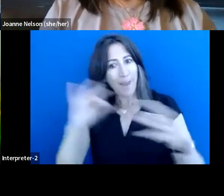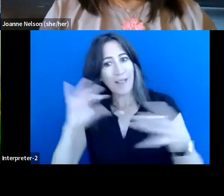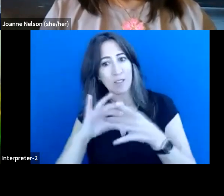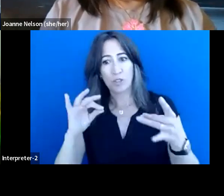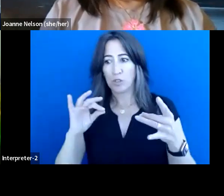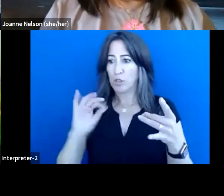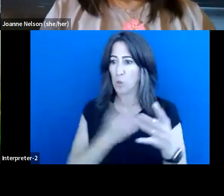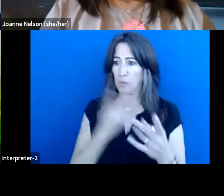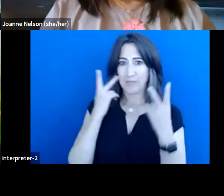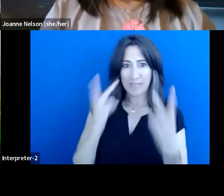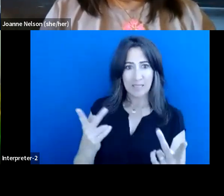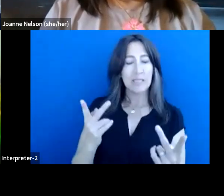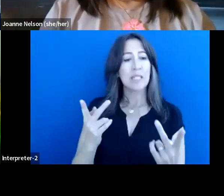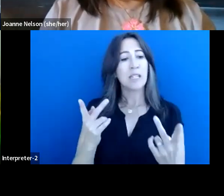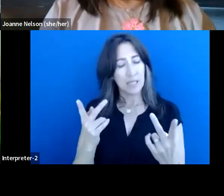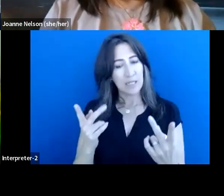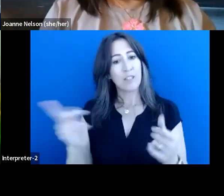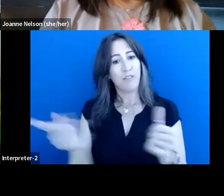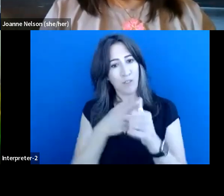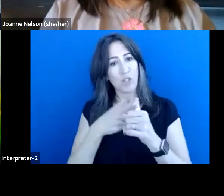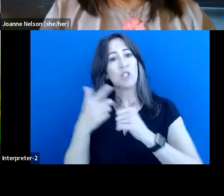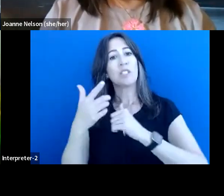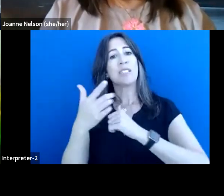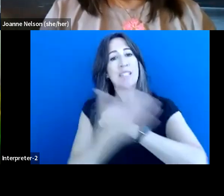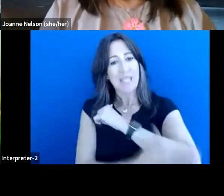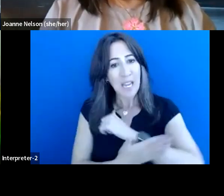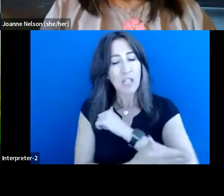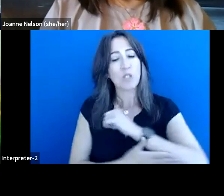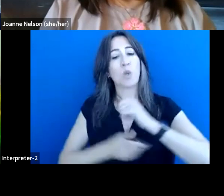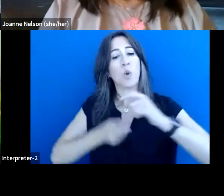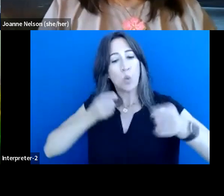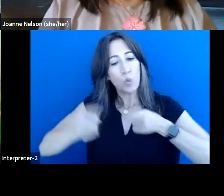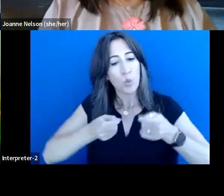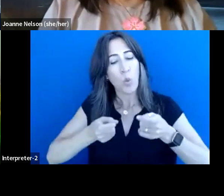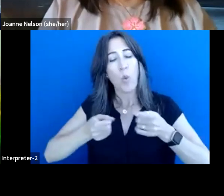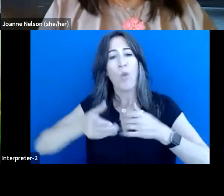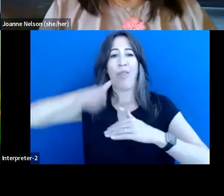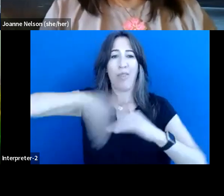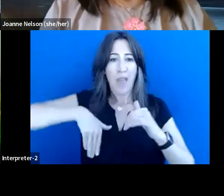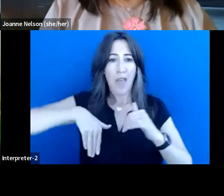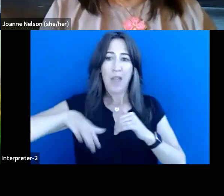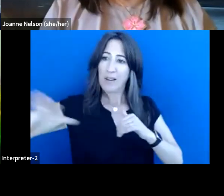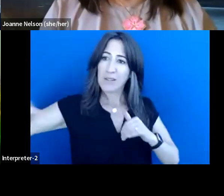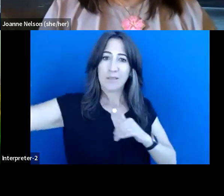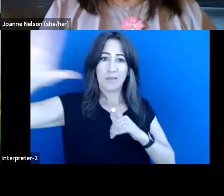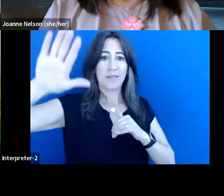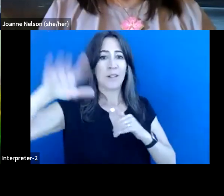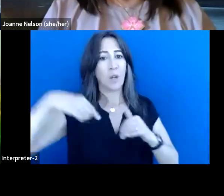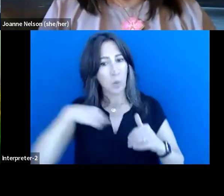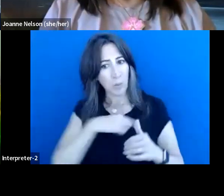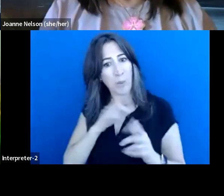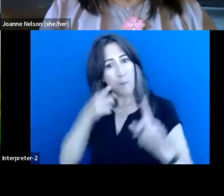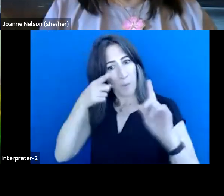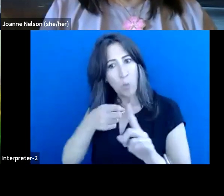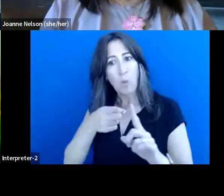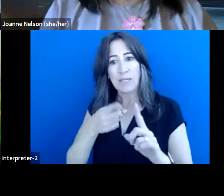is that first nations control over coastal management is really at the root of what we're hearing from, from each of you